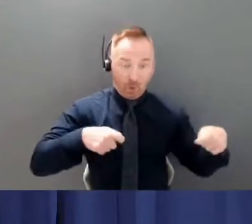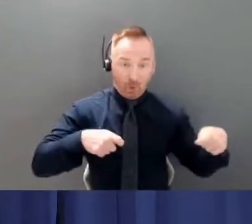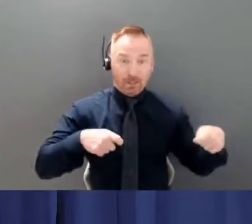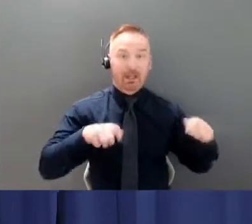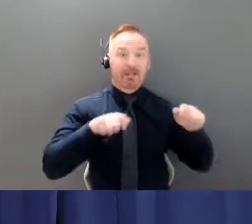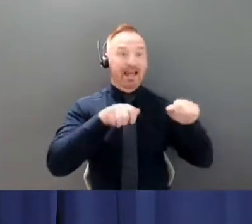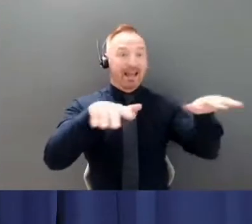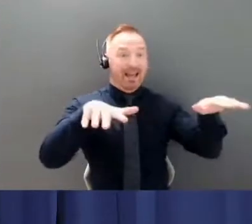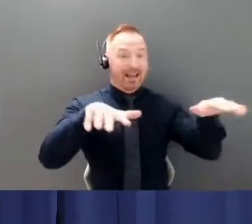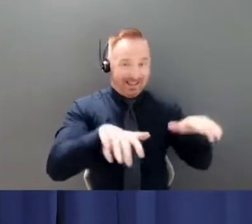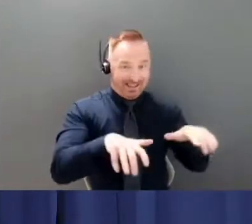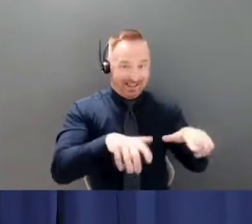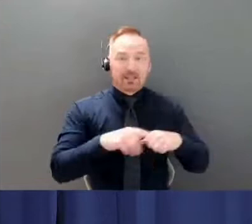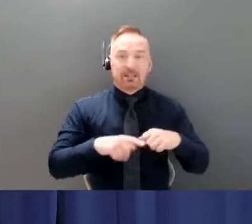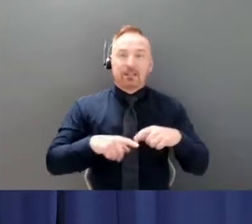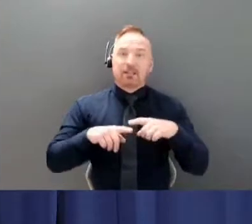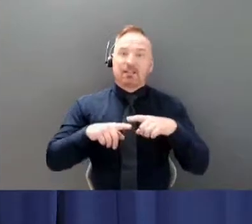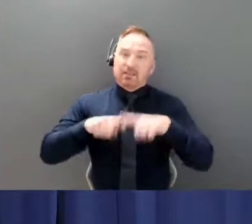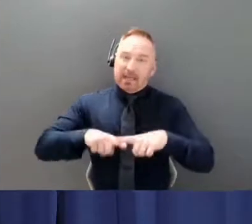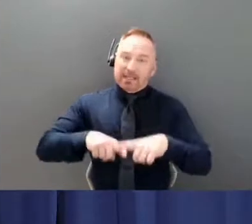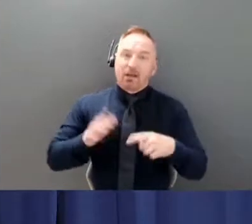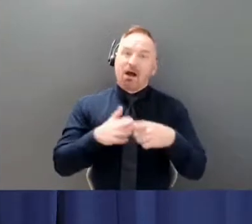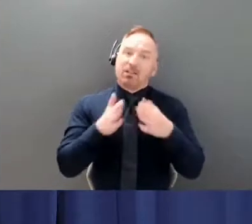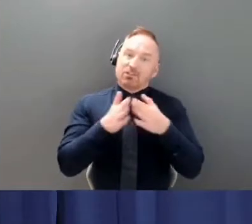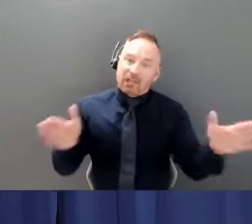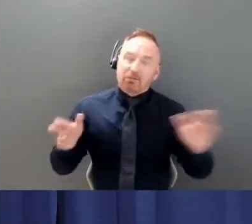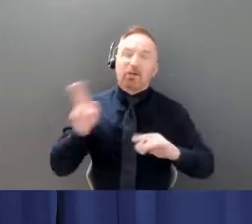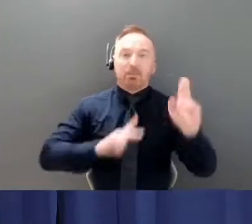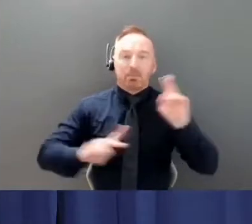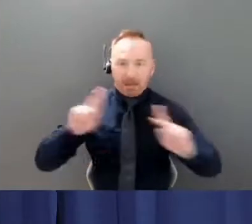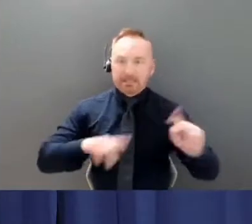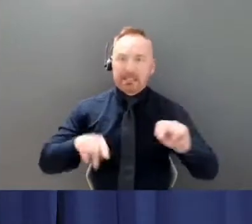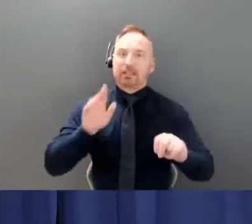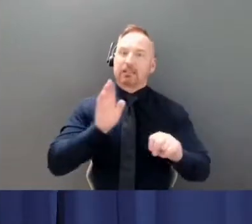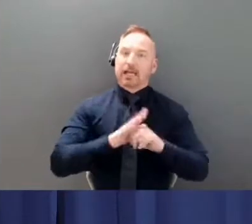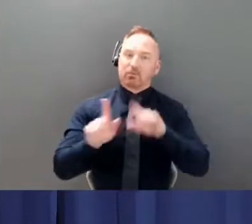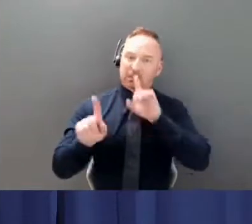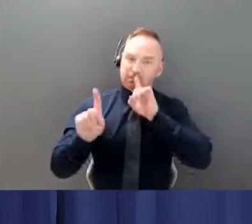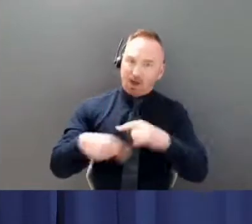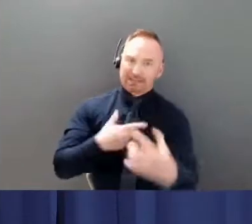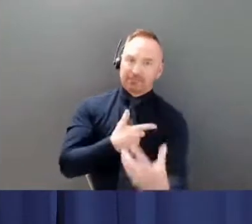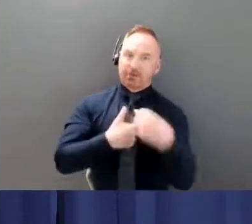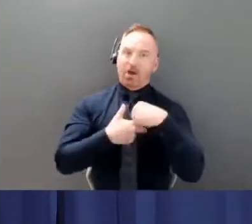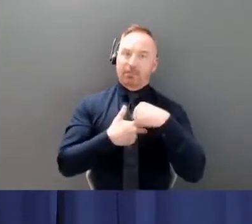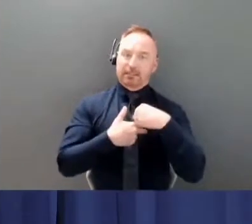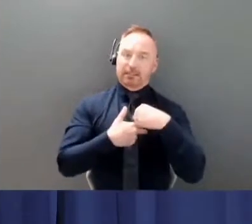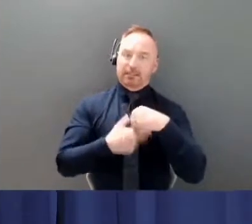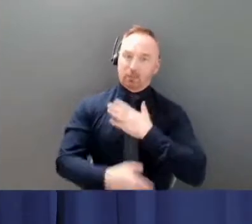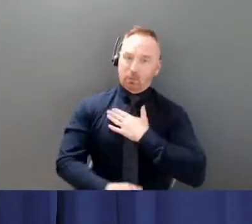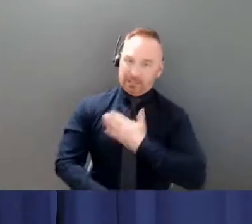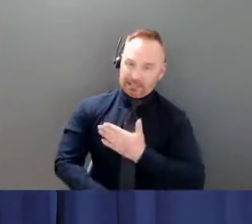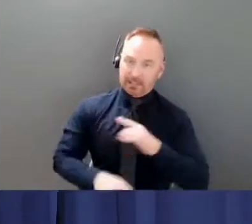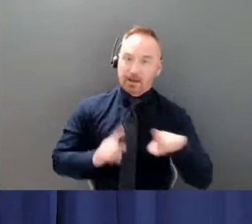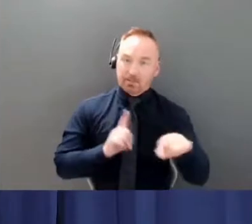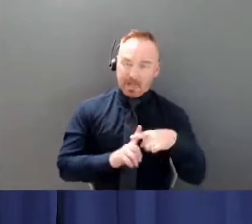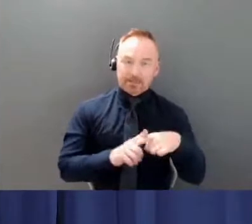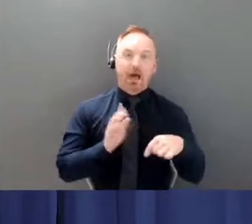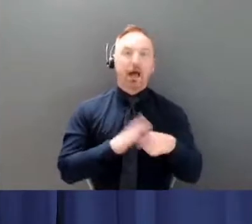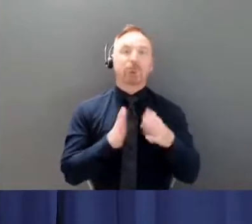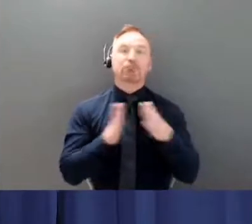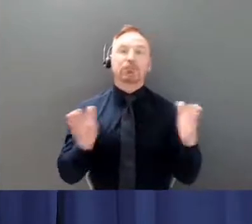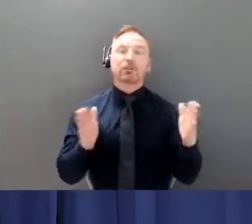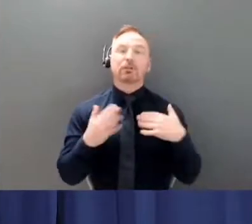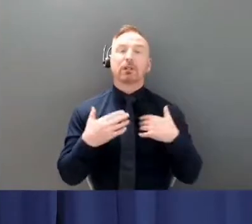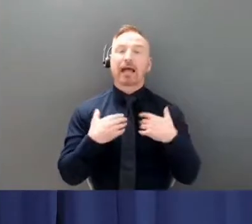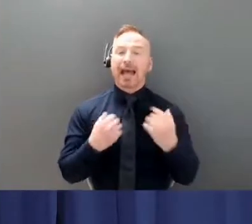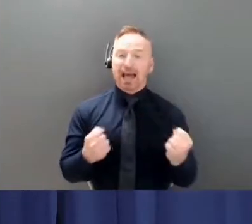response, but also depends heavily on how much through our remaining public health measures we can work to